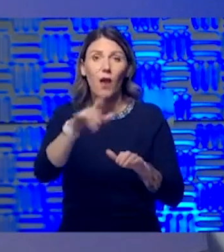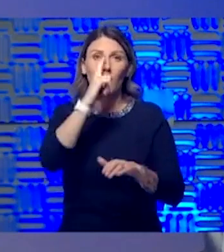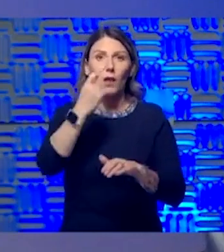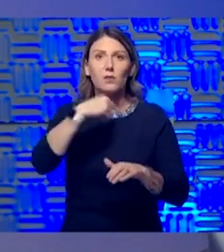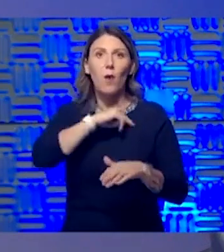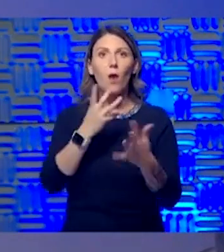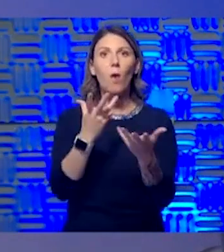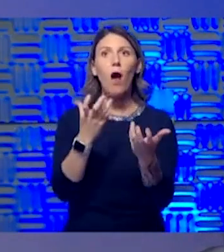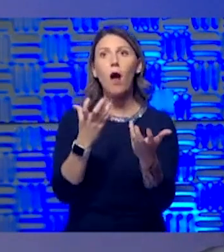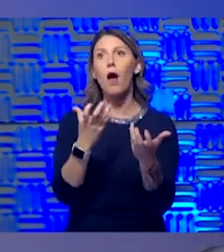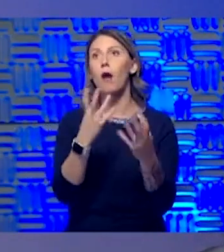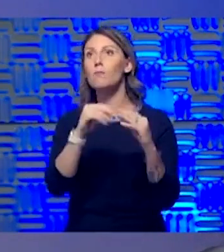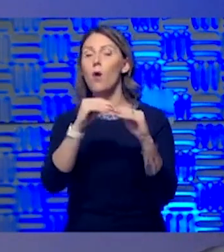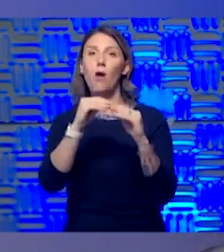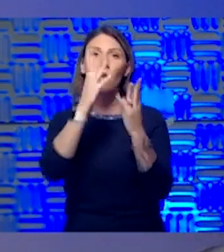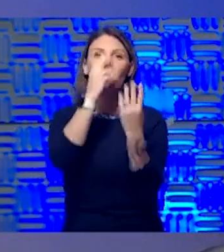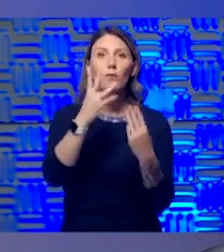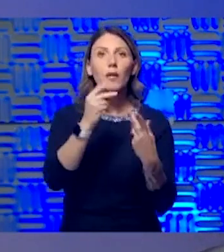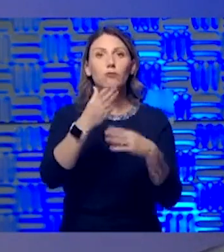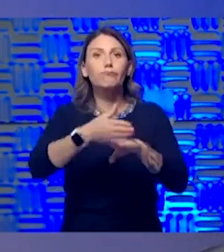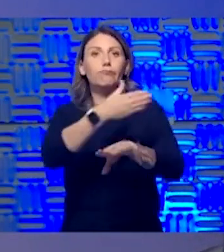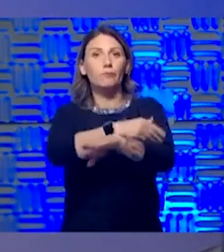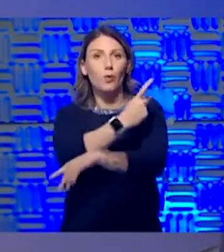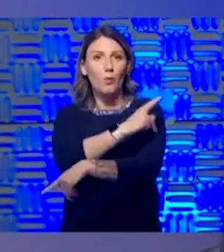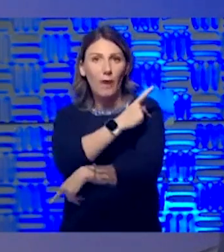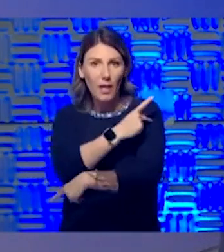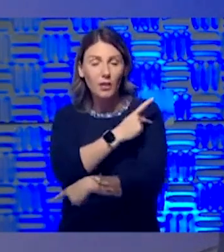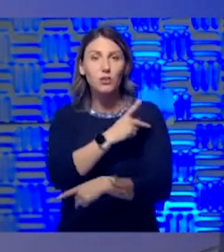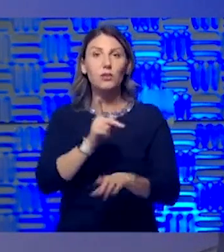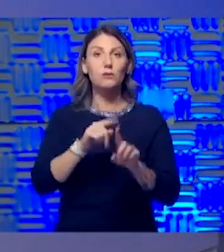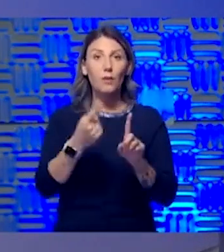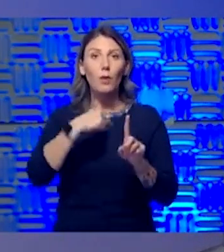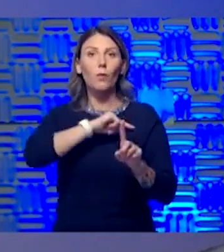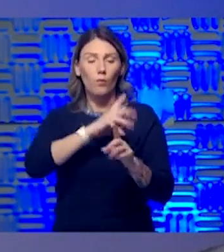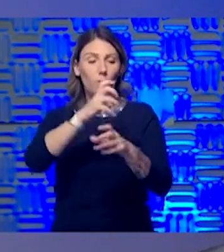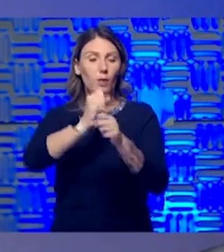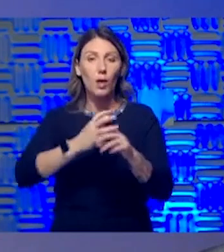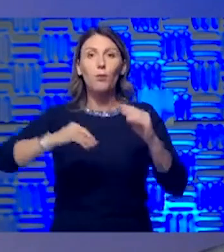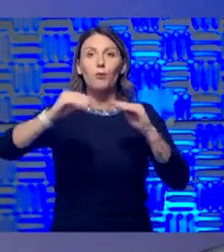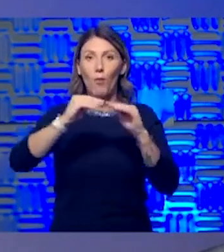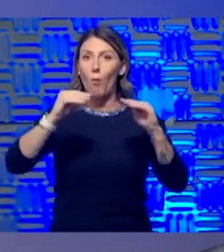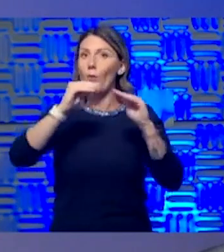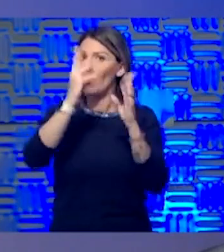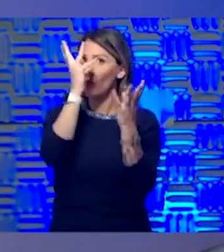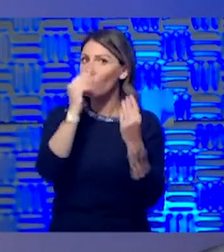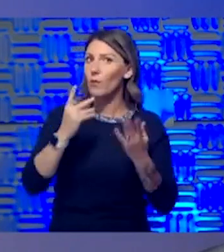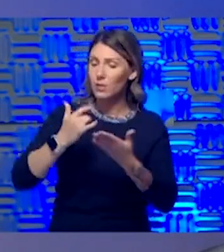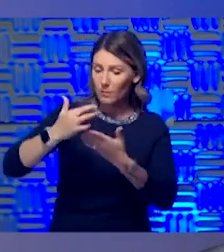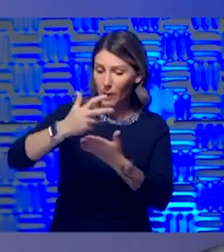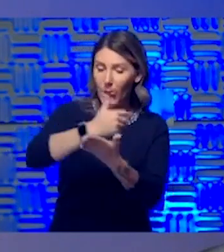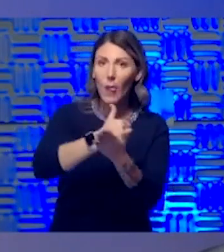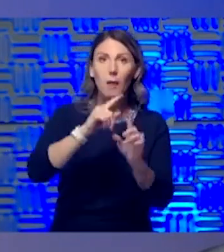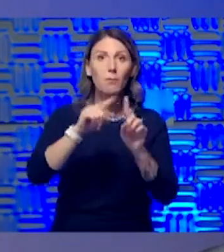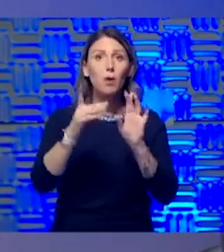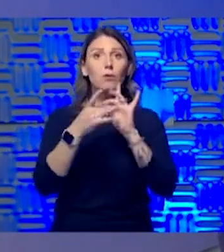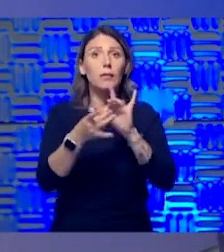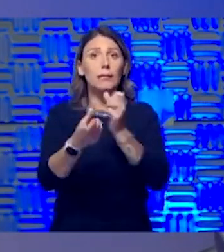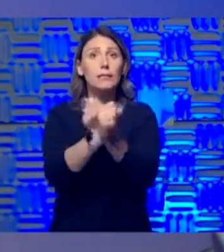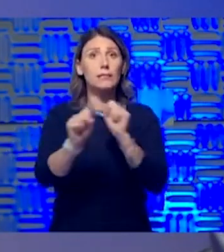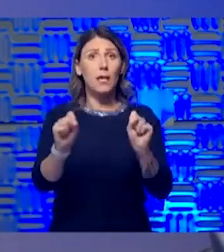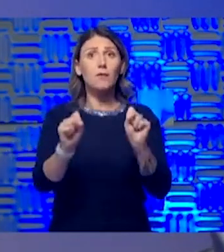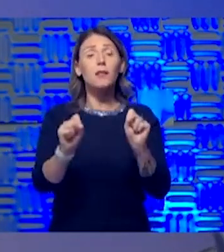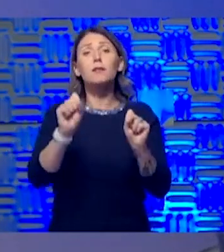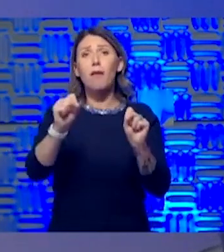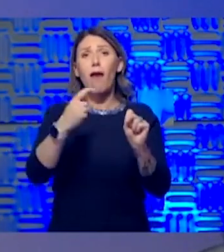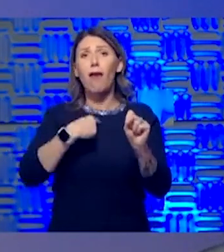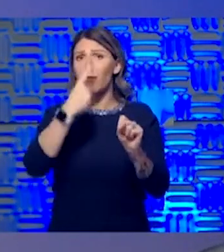information to make our patients better. So I think we are getting more and more information. As far as safety, I think it probably is a